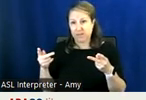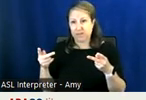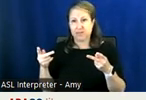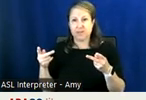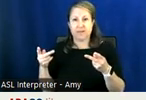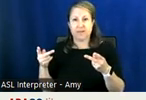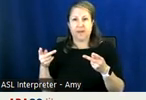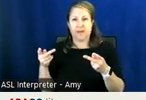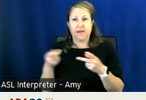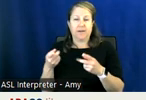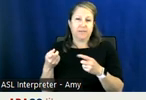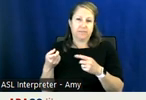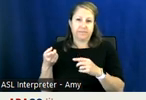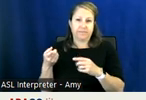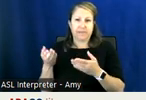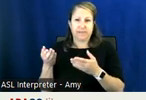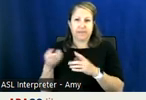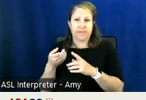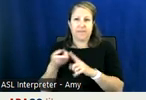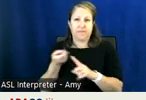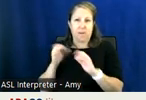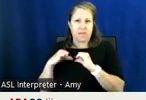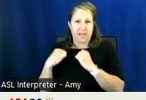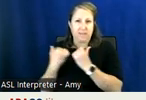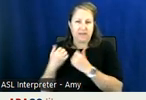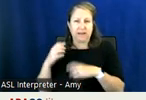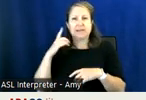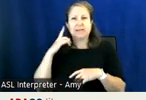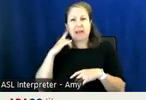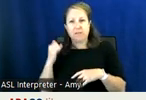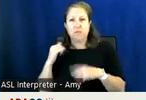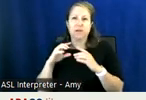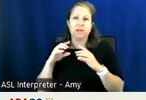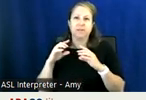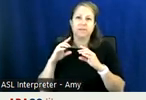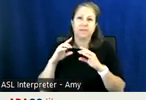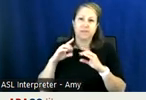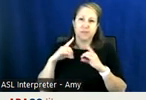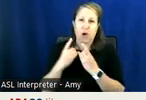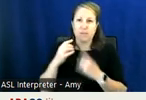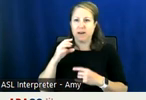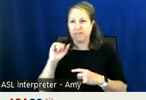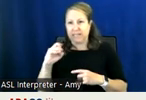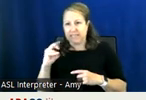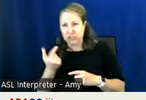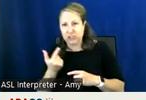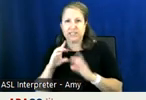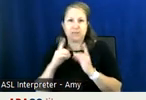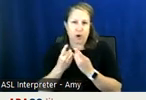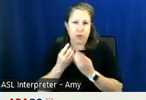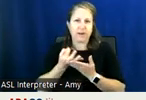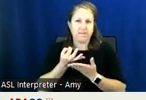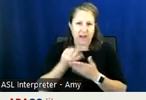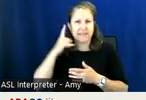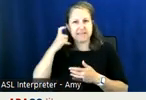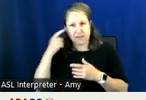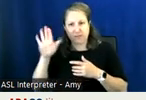behalf of the administration with um the california department of aging the governor's office department of finance um and they cover various different